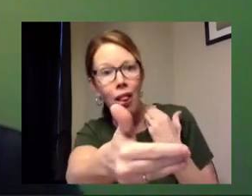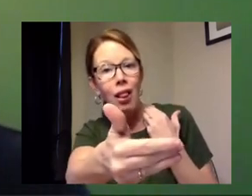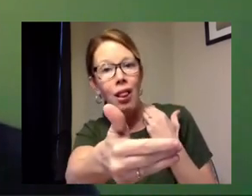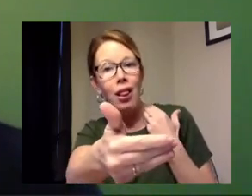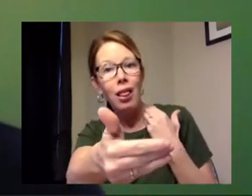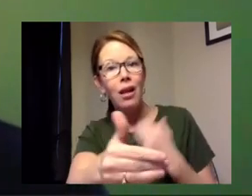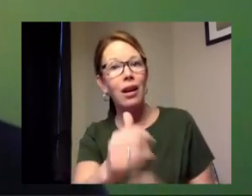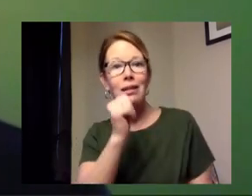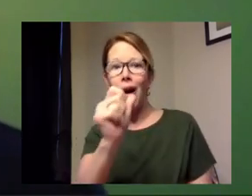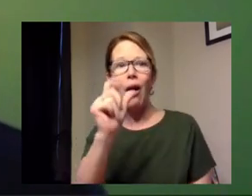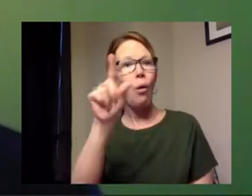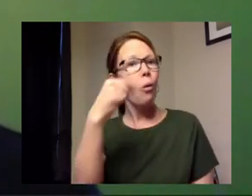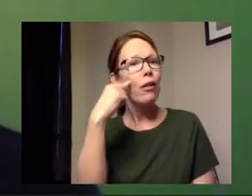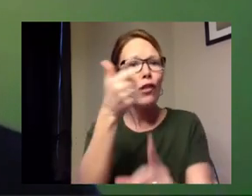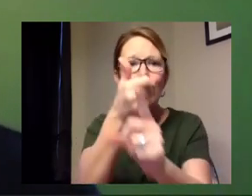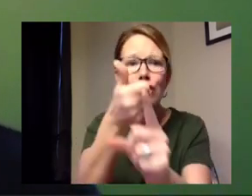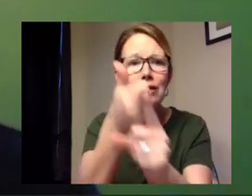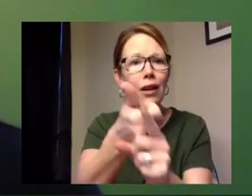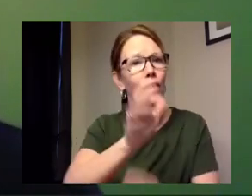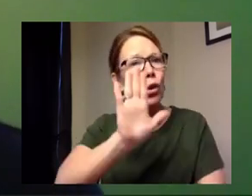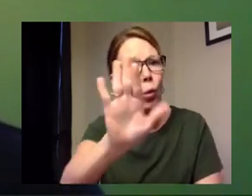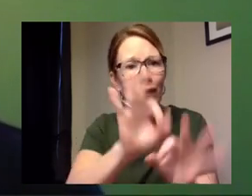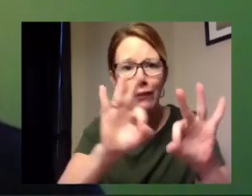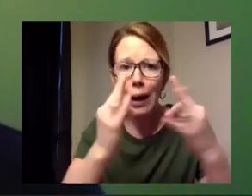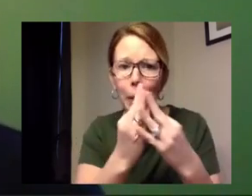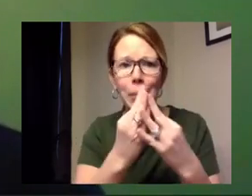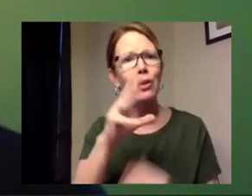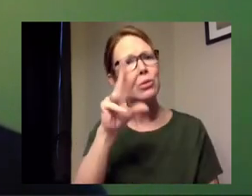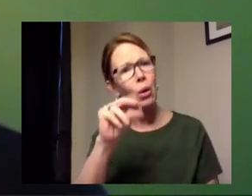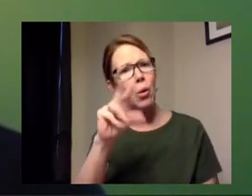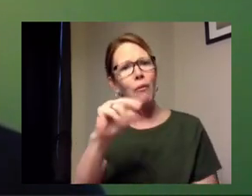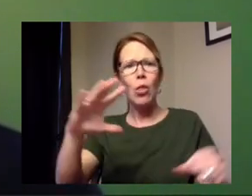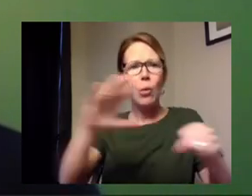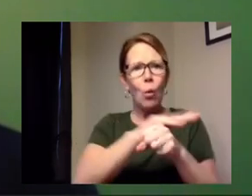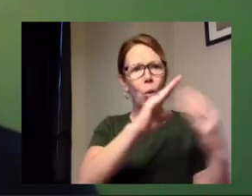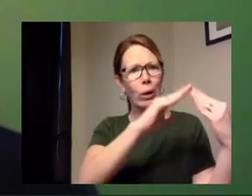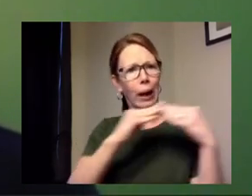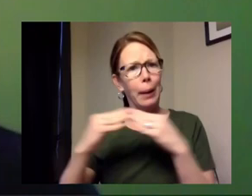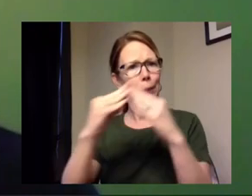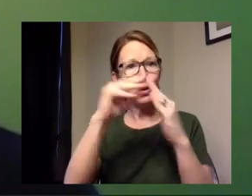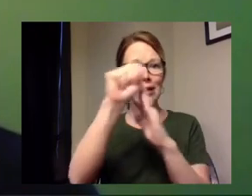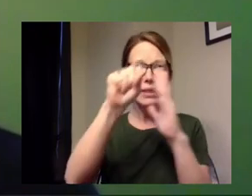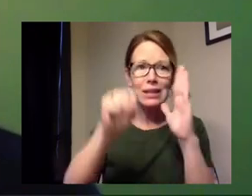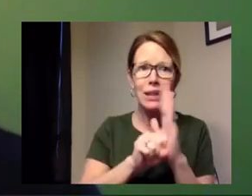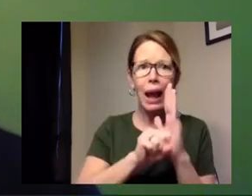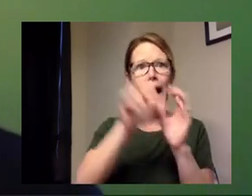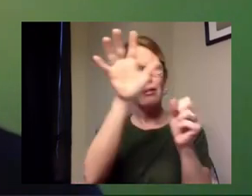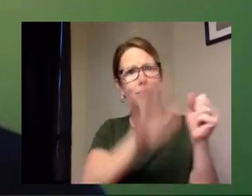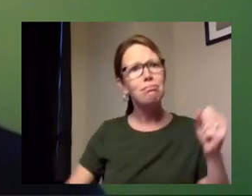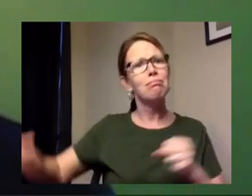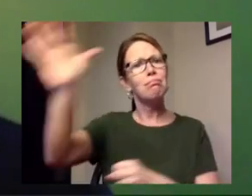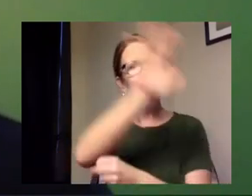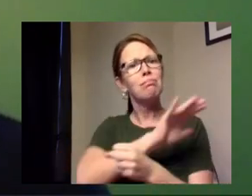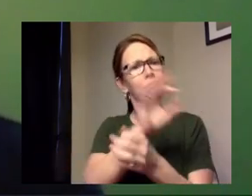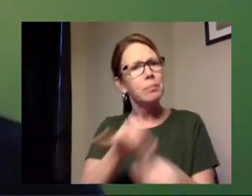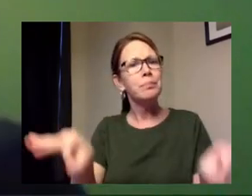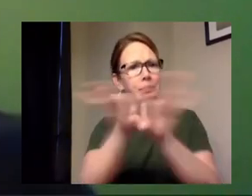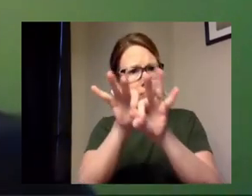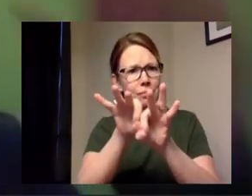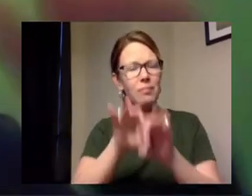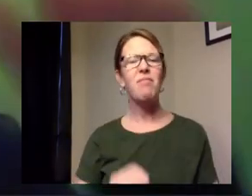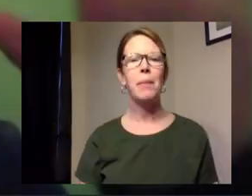not just for ourselves and our family they're for our entire community and our state and beyond okay